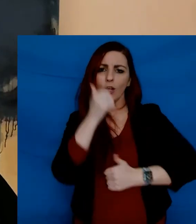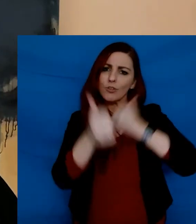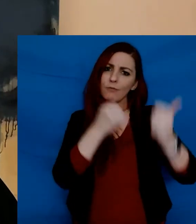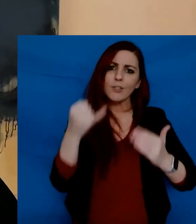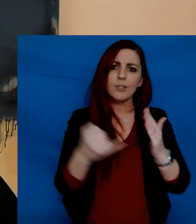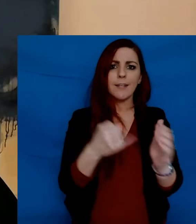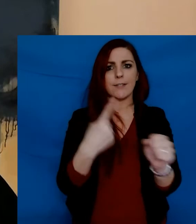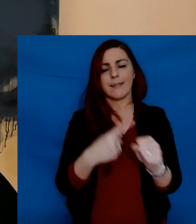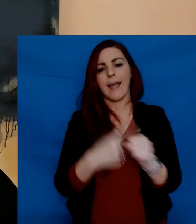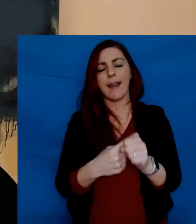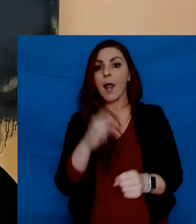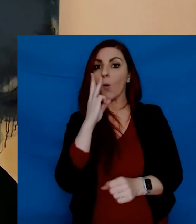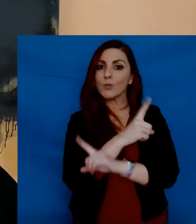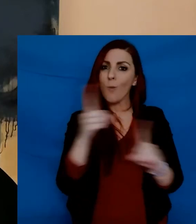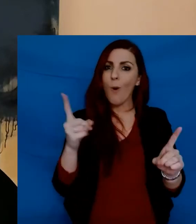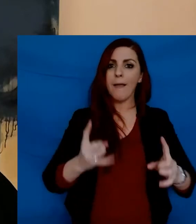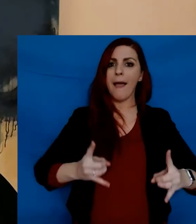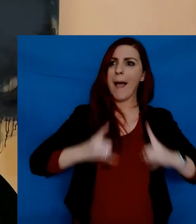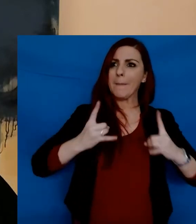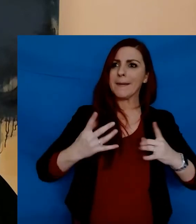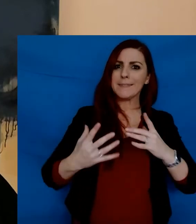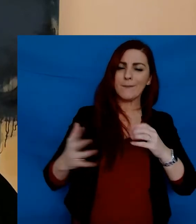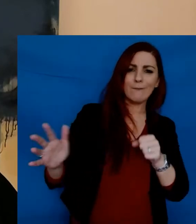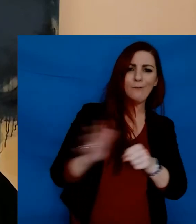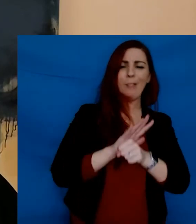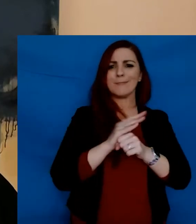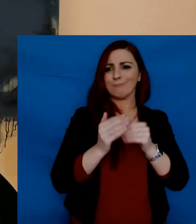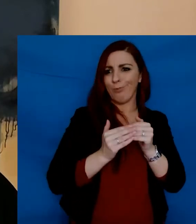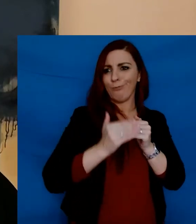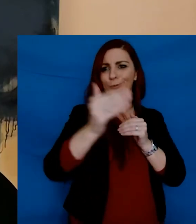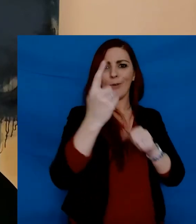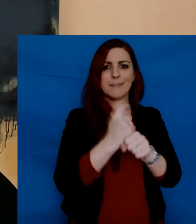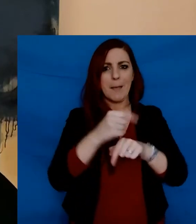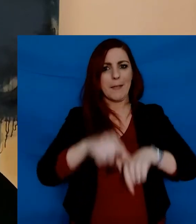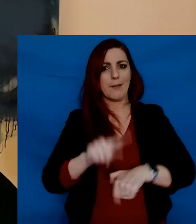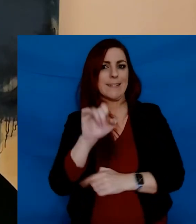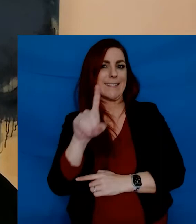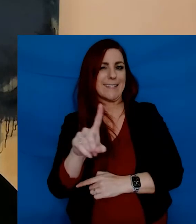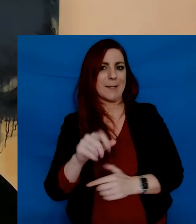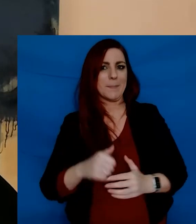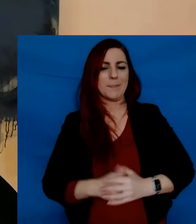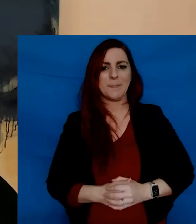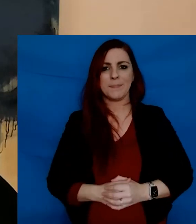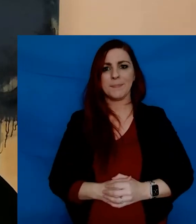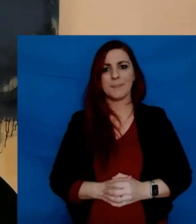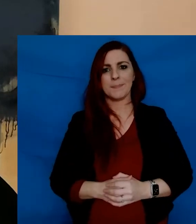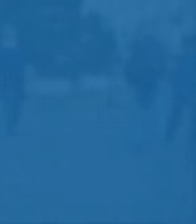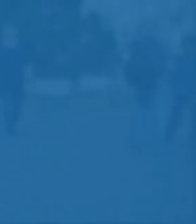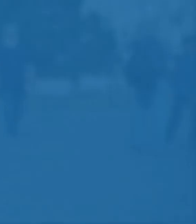Congratulations again. And I wish you every happiness and fulfilment during your time here in Trinity.